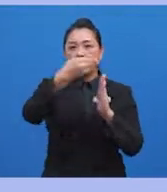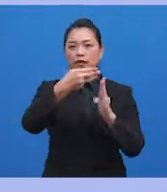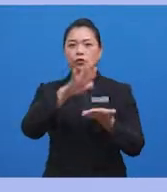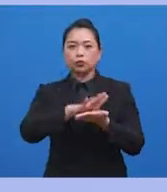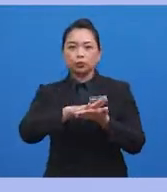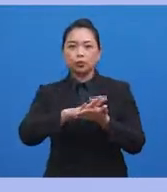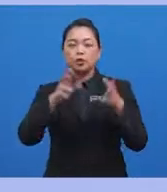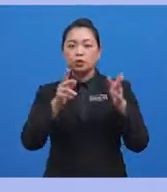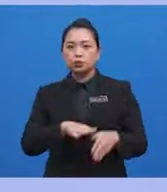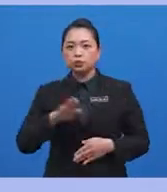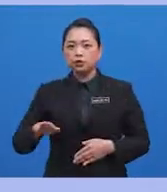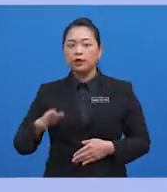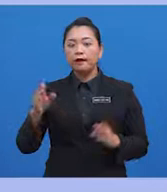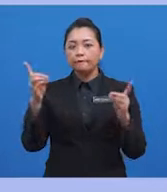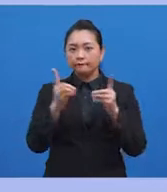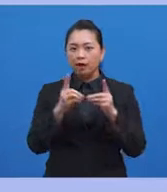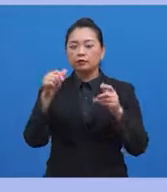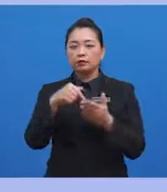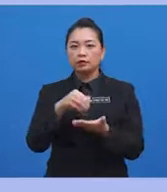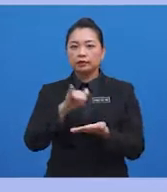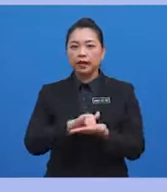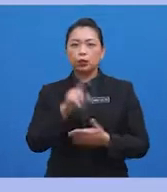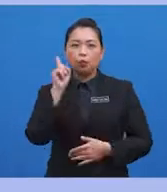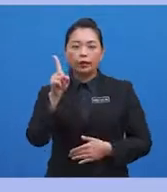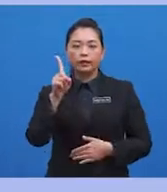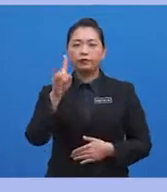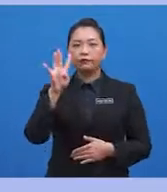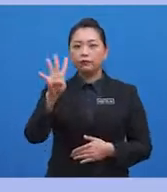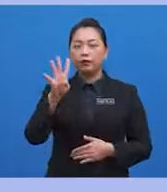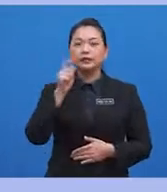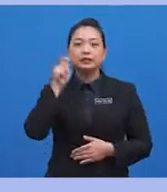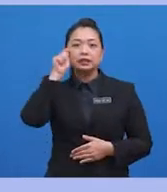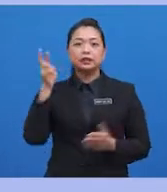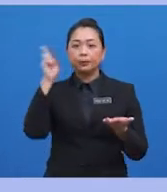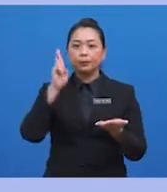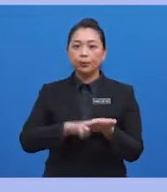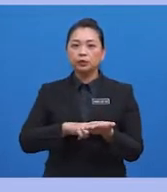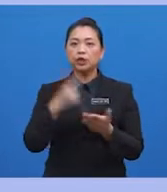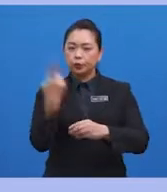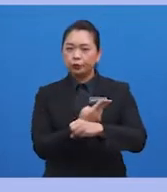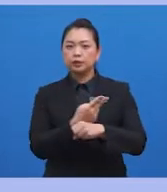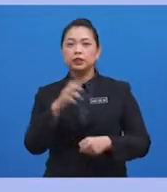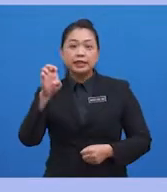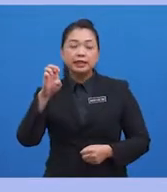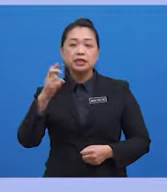students found that one in four teens reported using e-secrets for dripping.